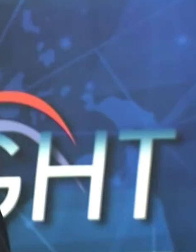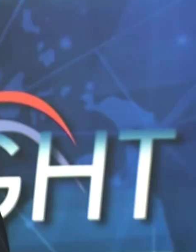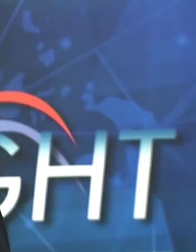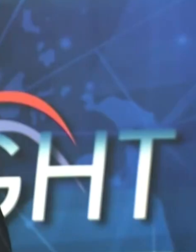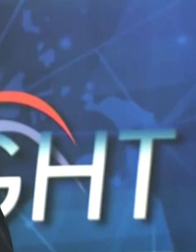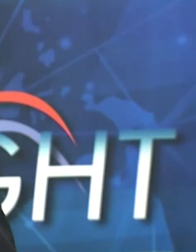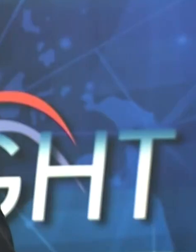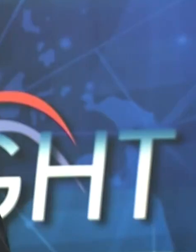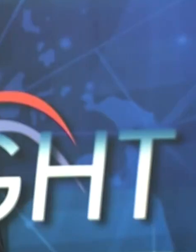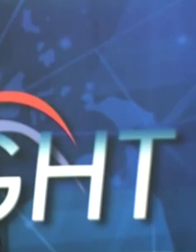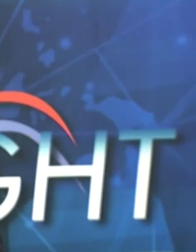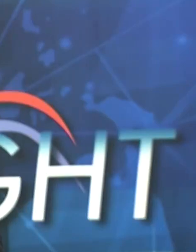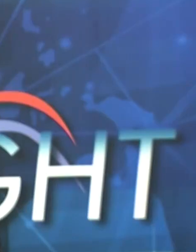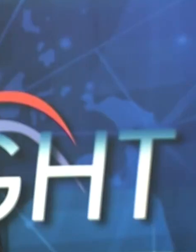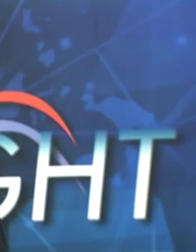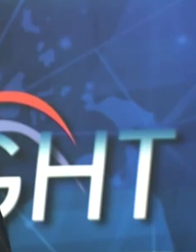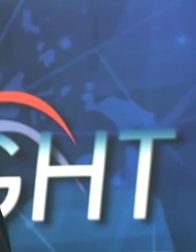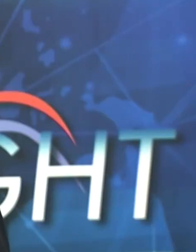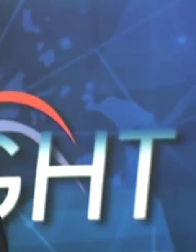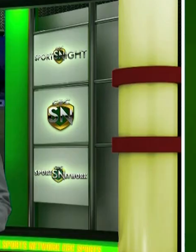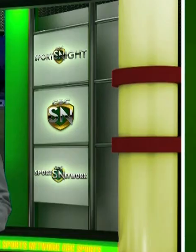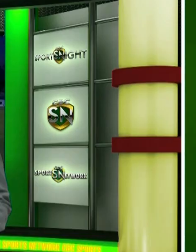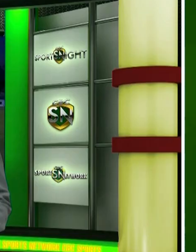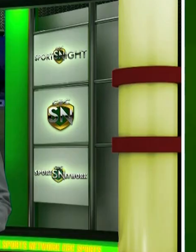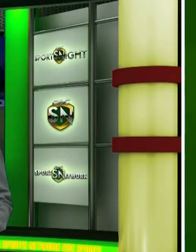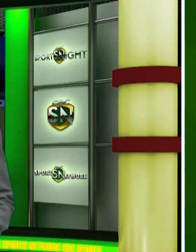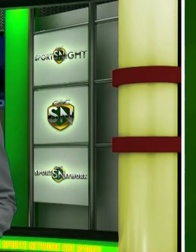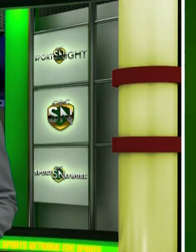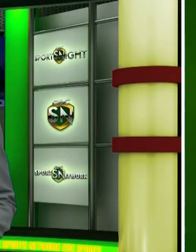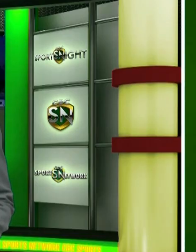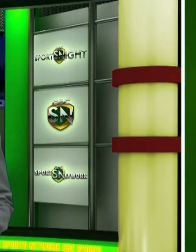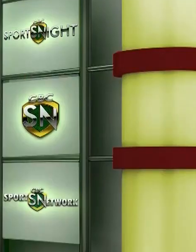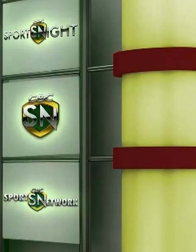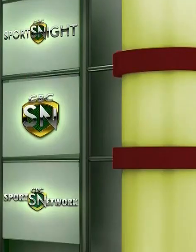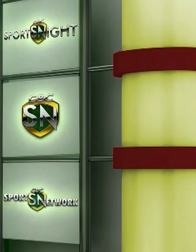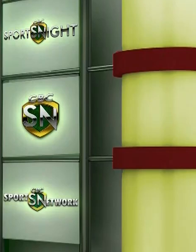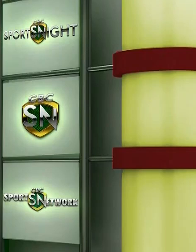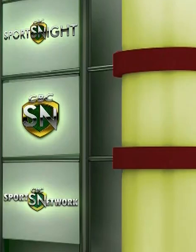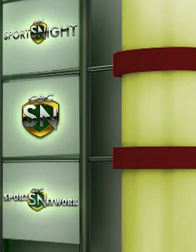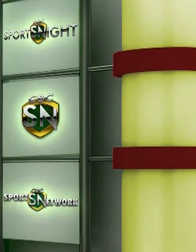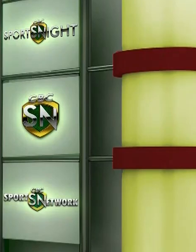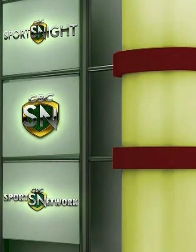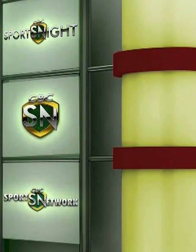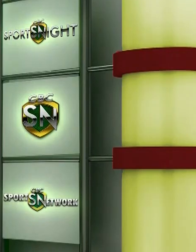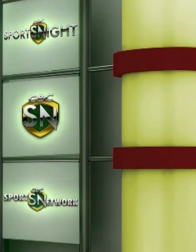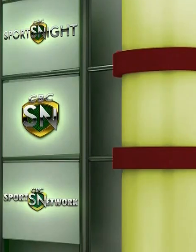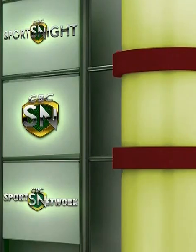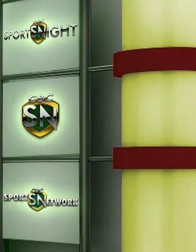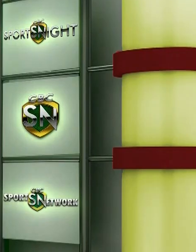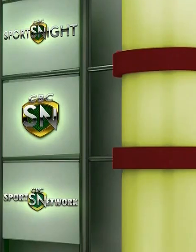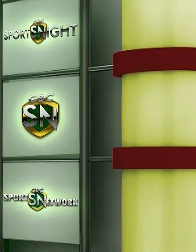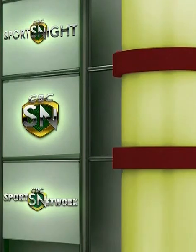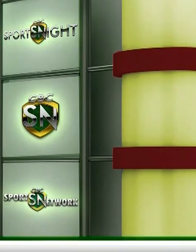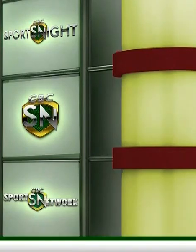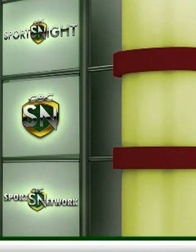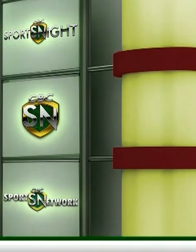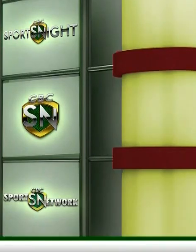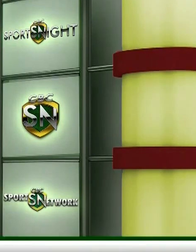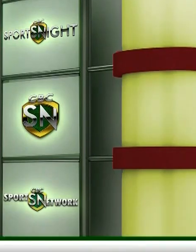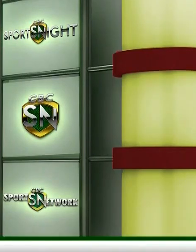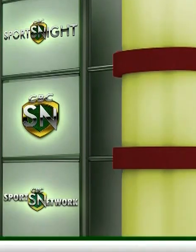Time for another look at sports with Damien Best. Damien. Thanks so much, Pearson. Well, the newly formed Barbados Track and Field Alumni